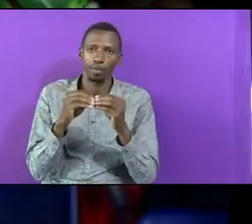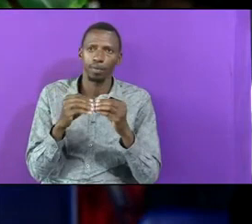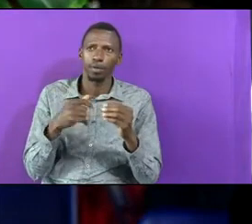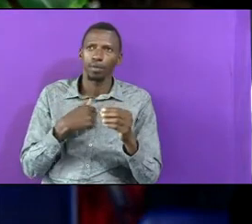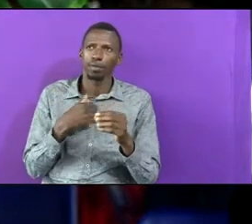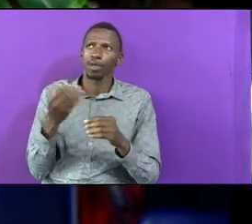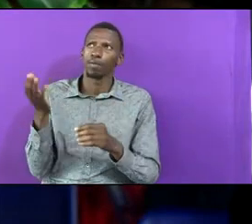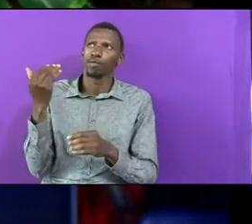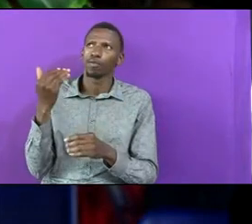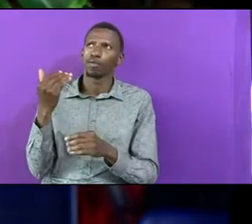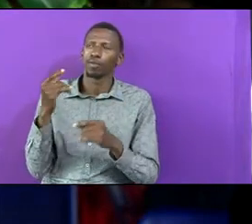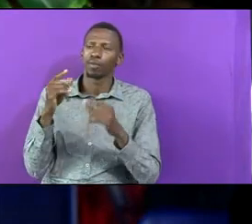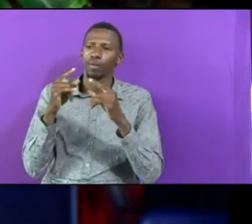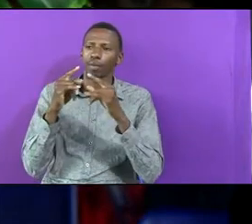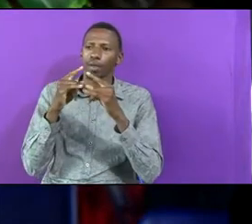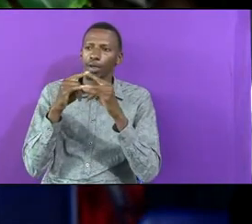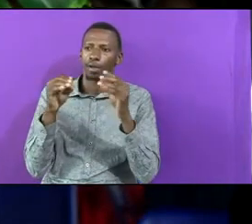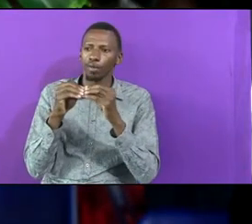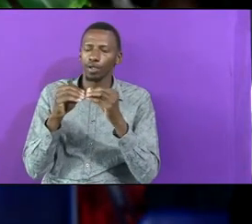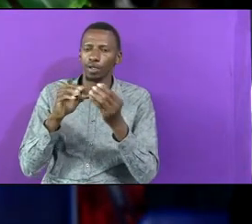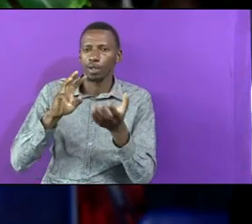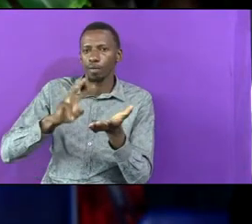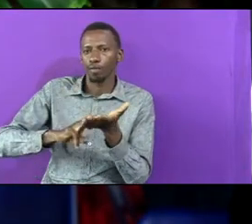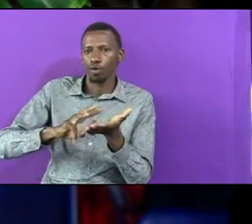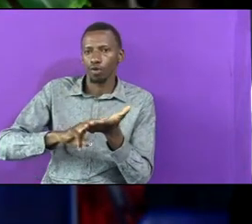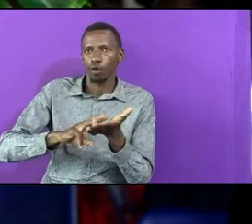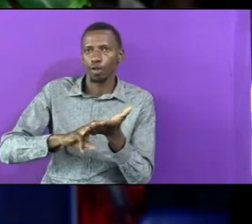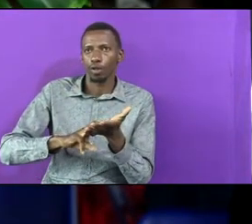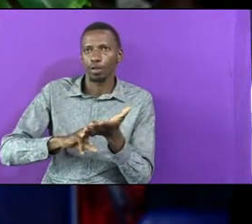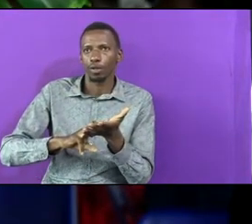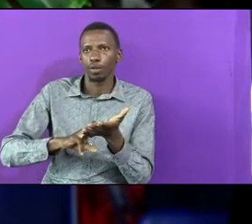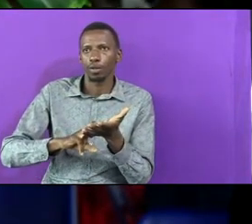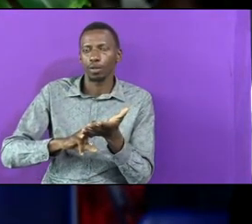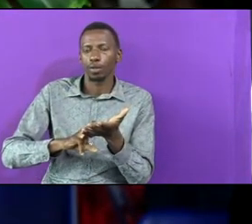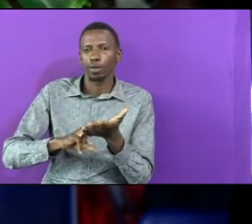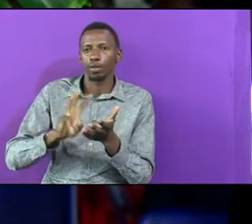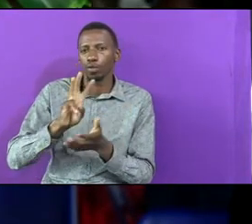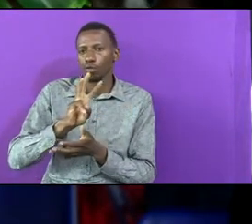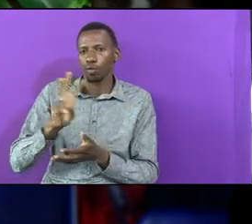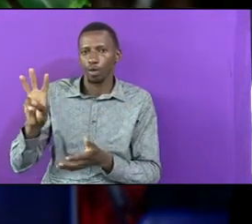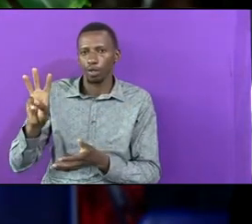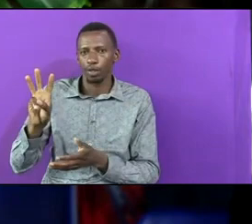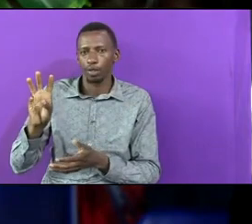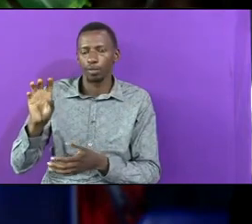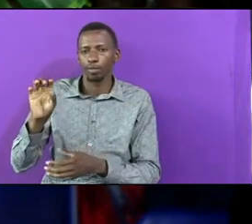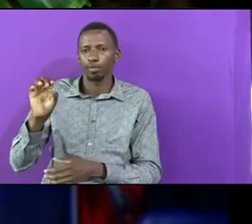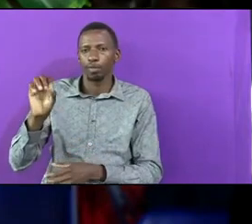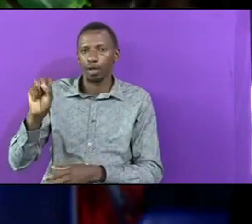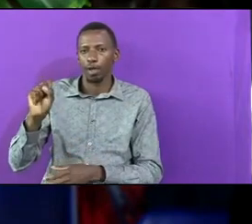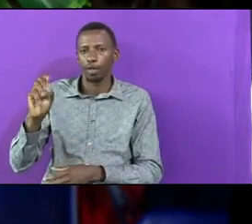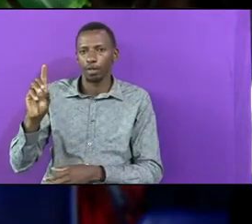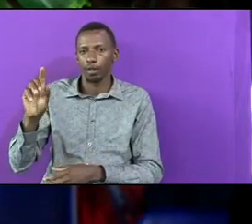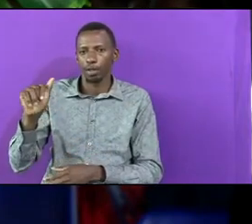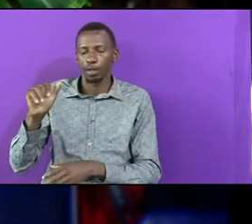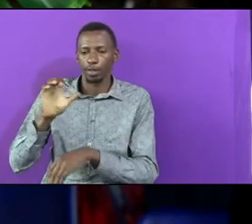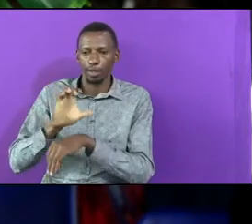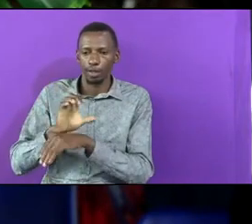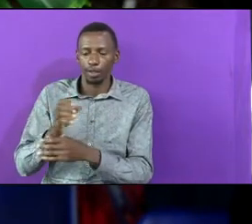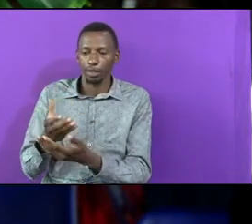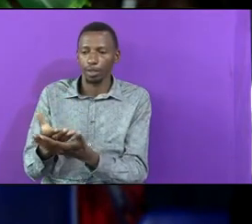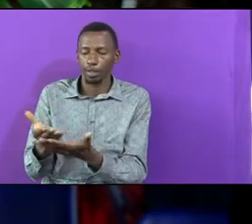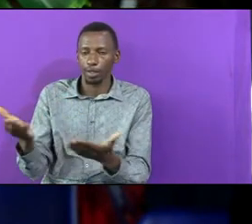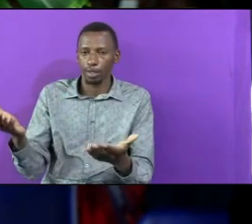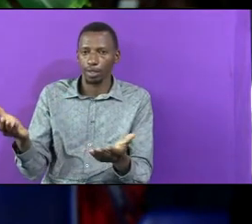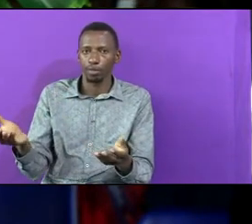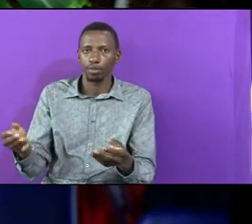Was In A Camp In Migori Migori West Migori Migori West SDA Church They